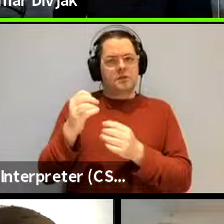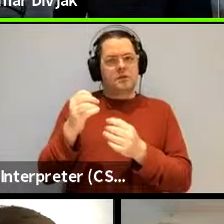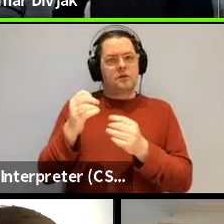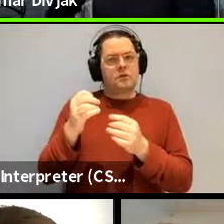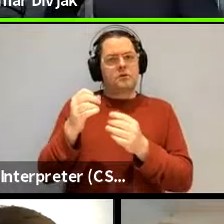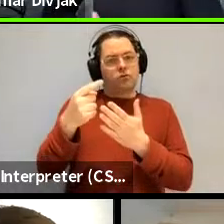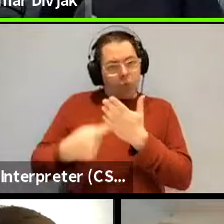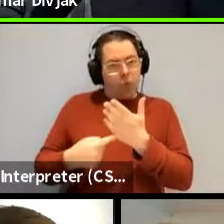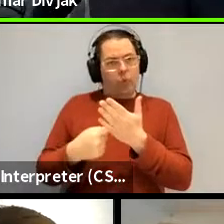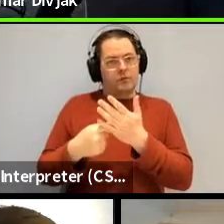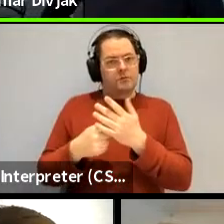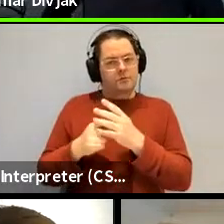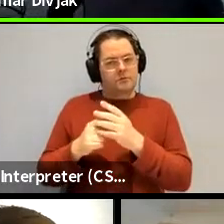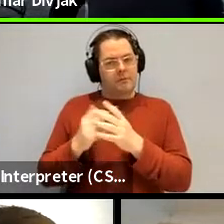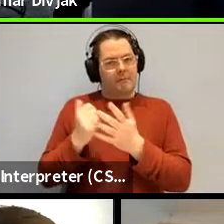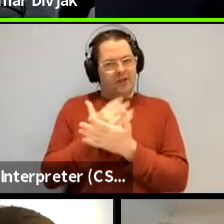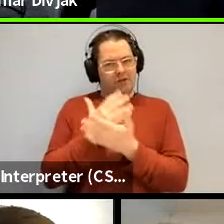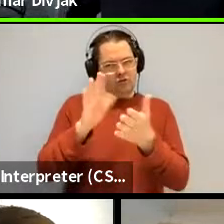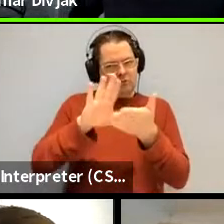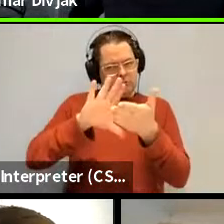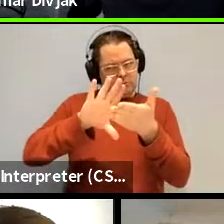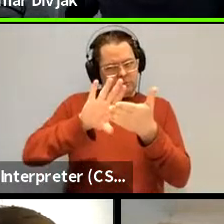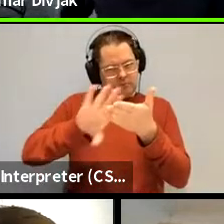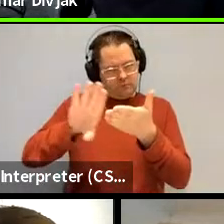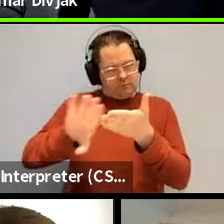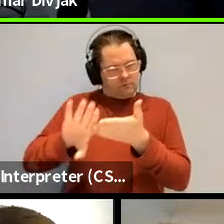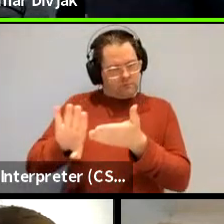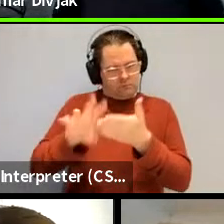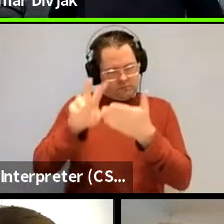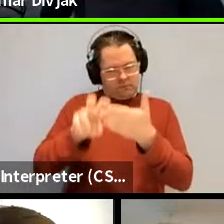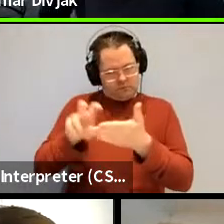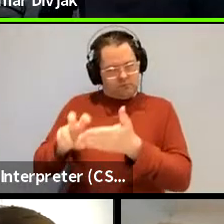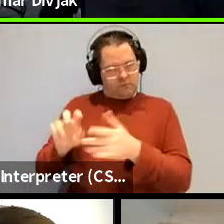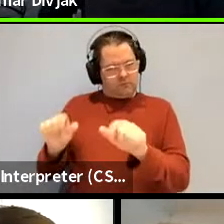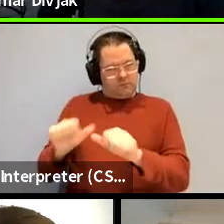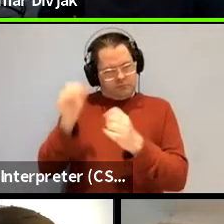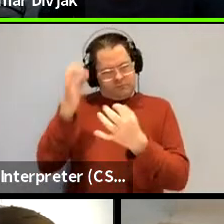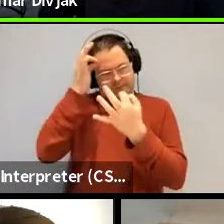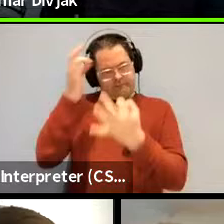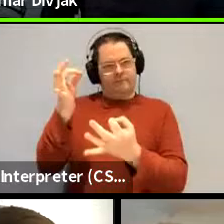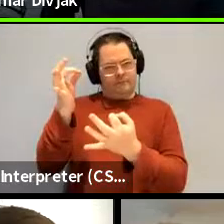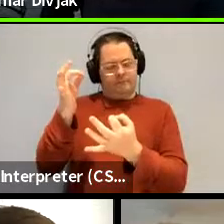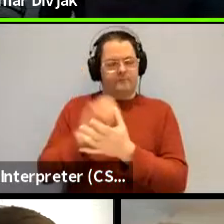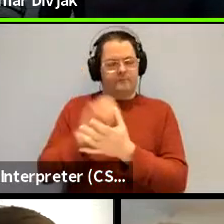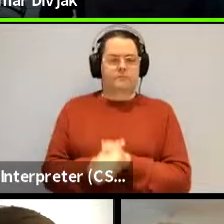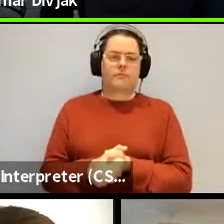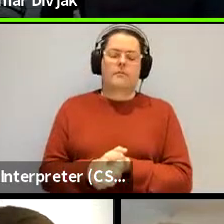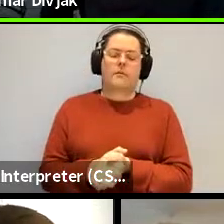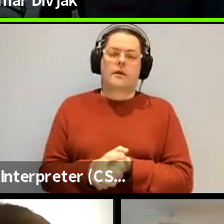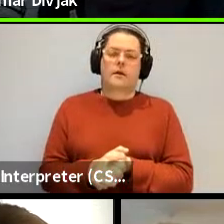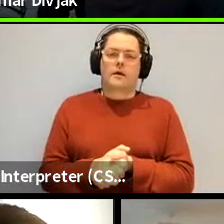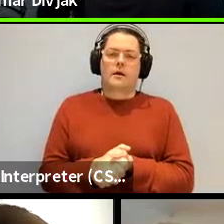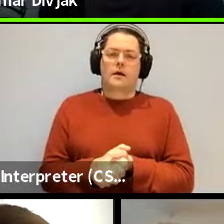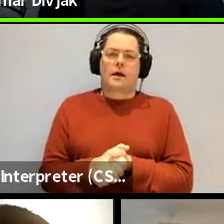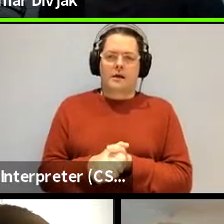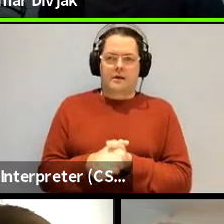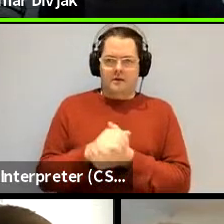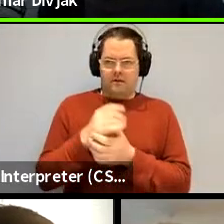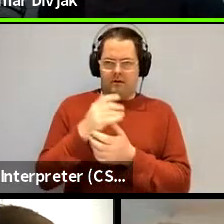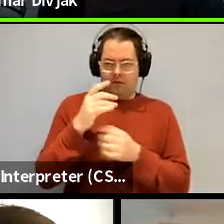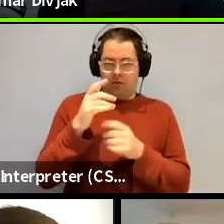to make sure we didn't we didn't our annotation wasn't i mean wasn't too far off the mark and um a check